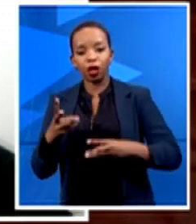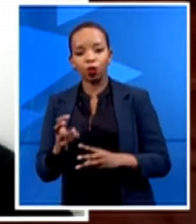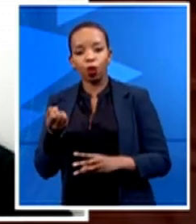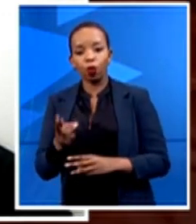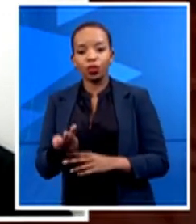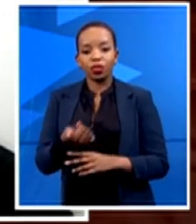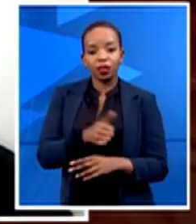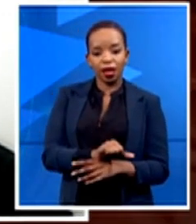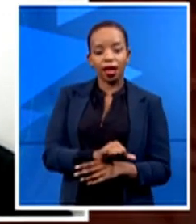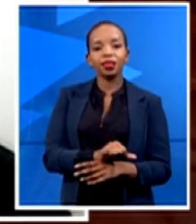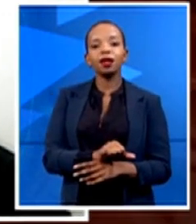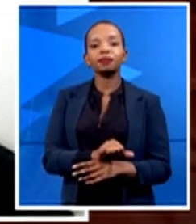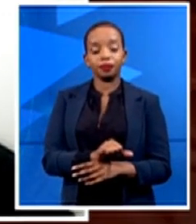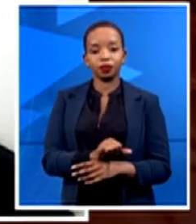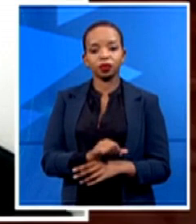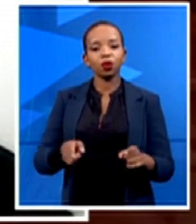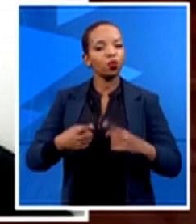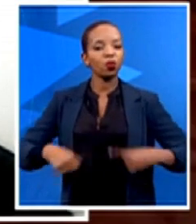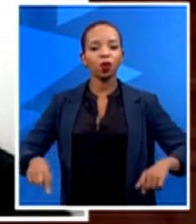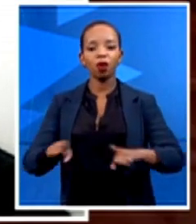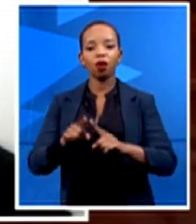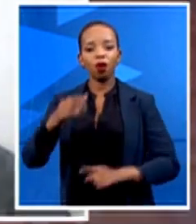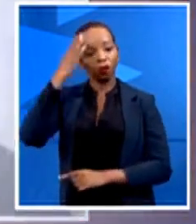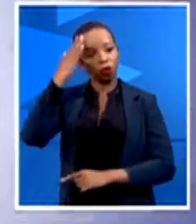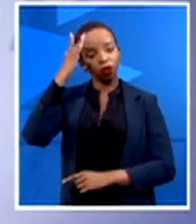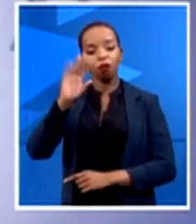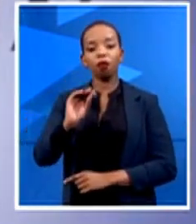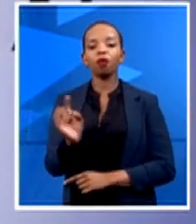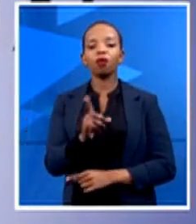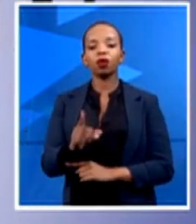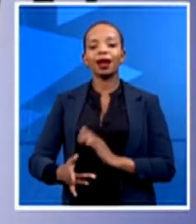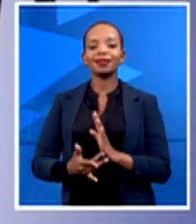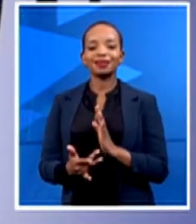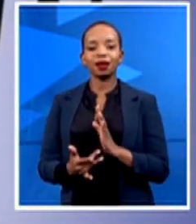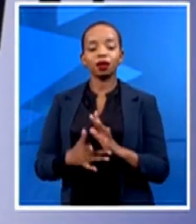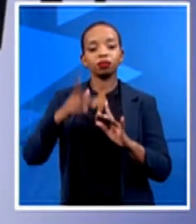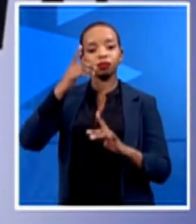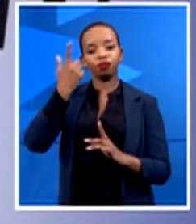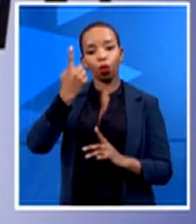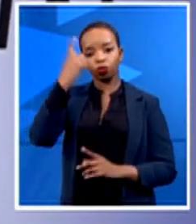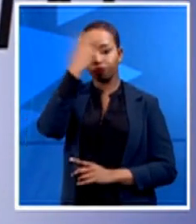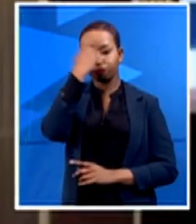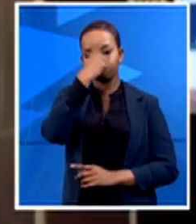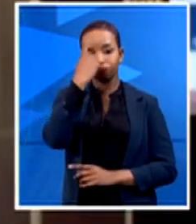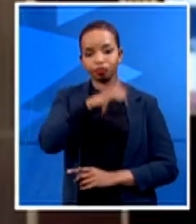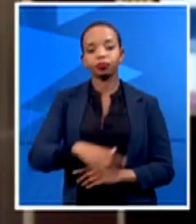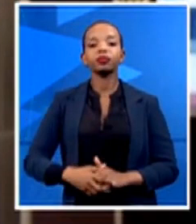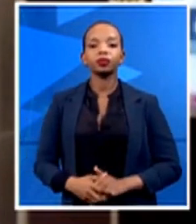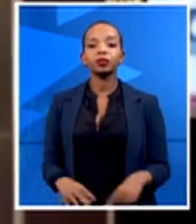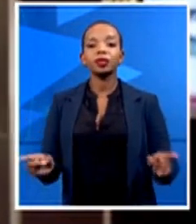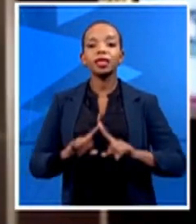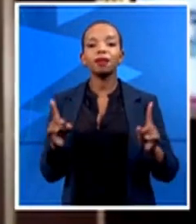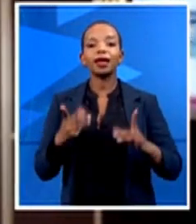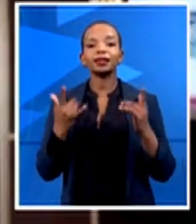is temperature screening devices, you know, but the use case now is different.